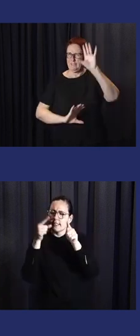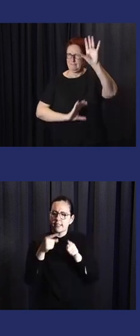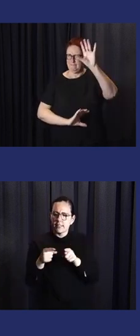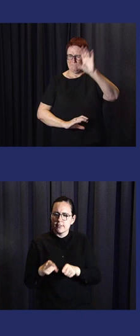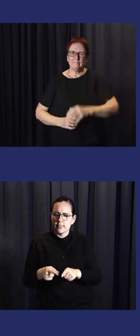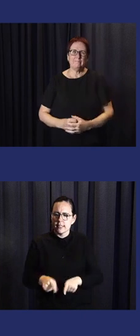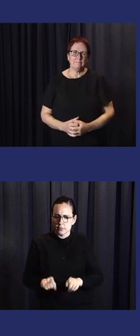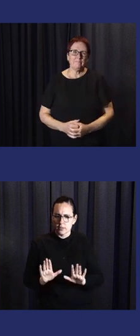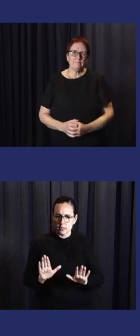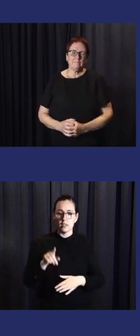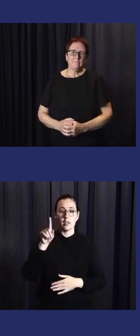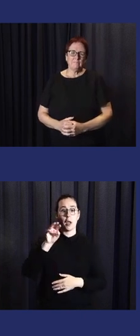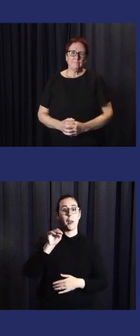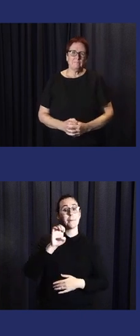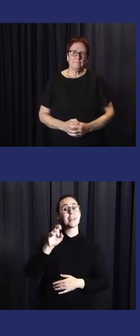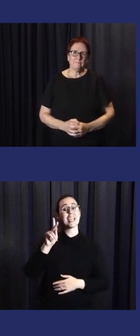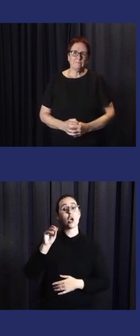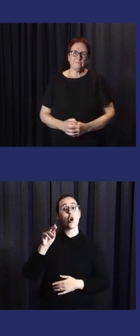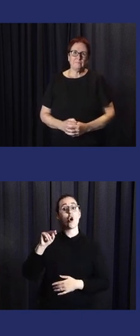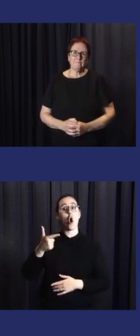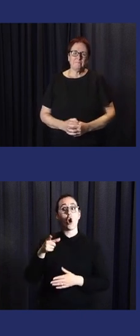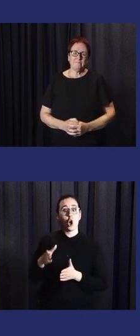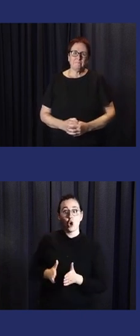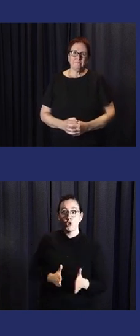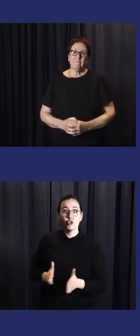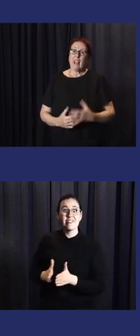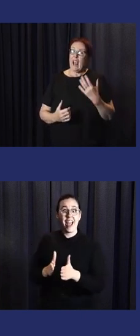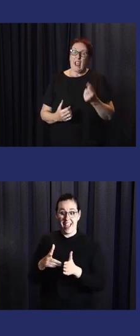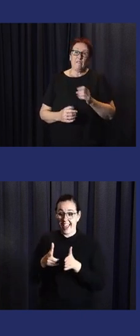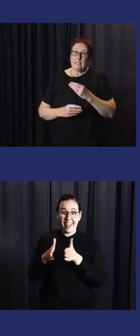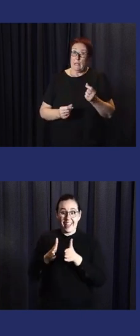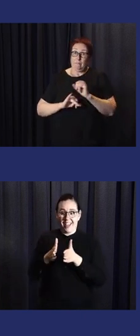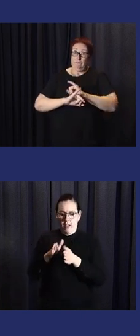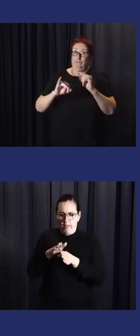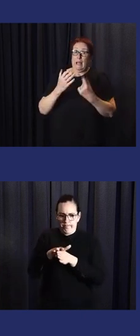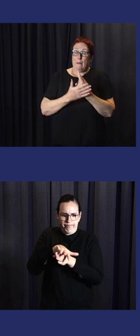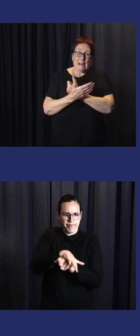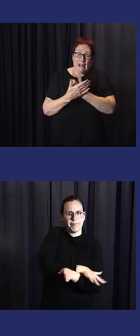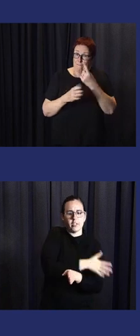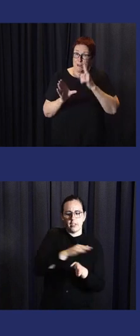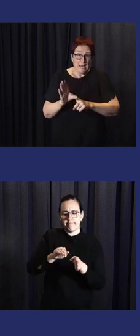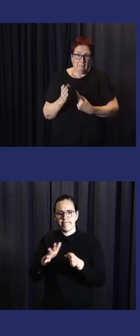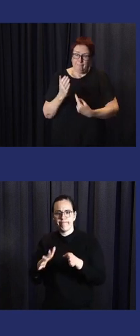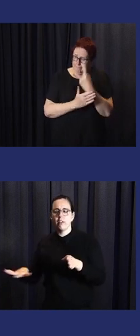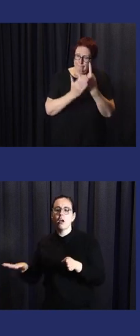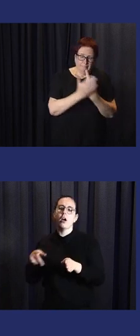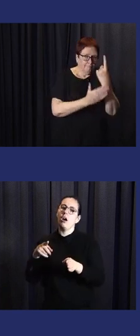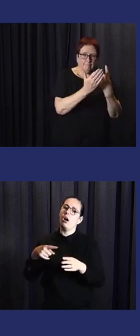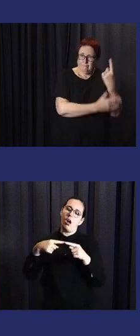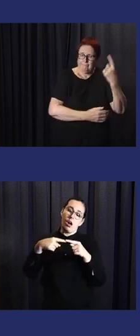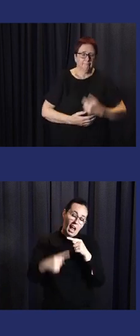it also has a different type of natural disasters. So annually, we are affected by